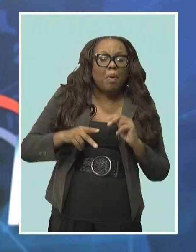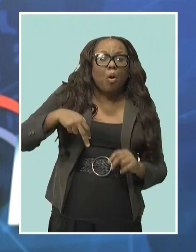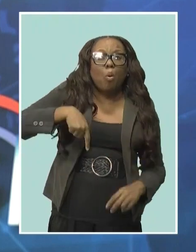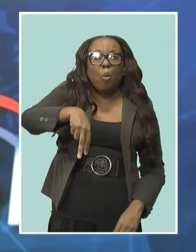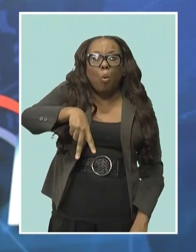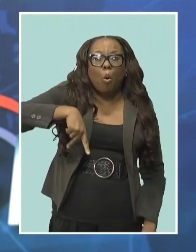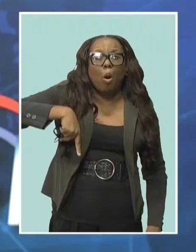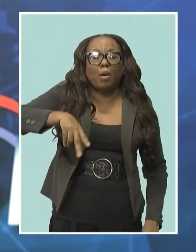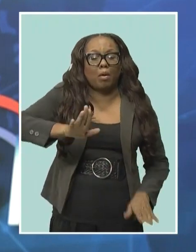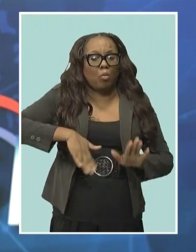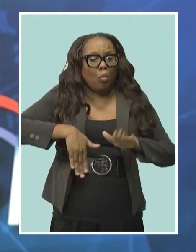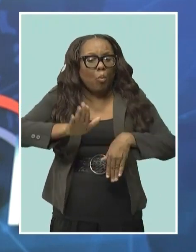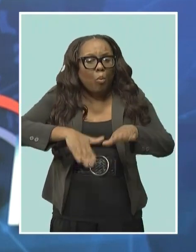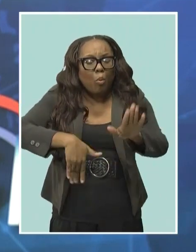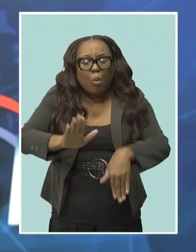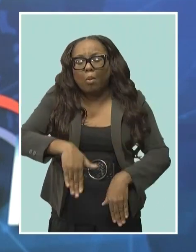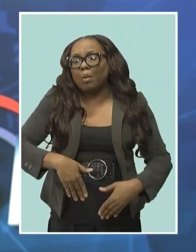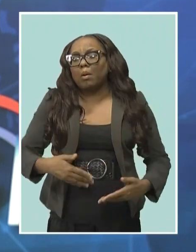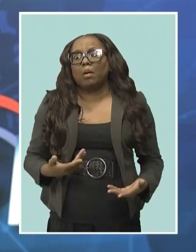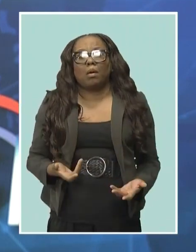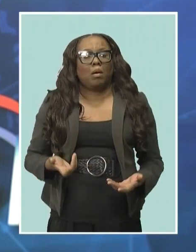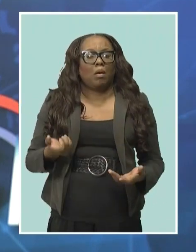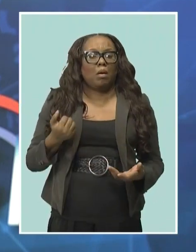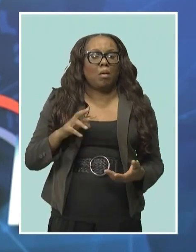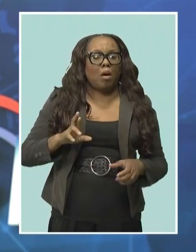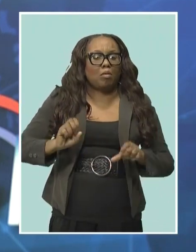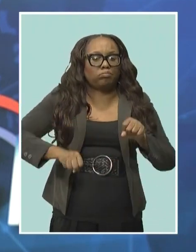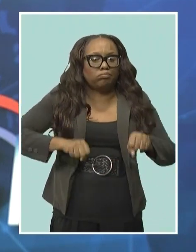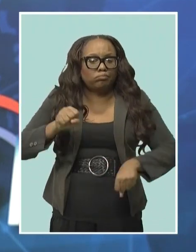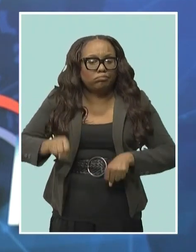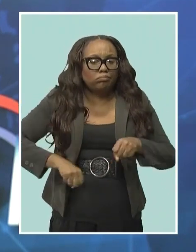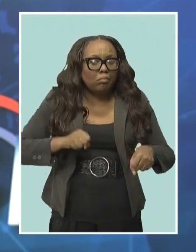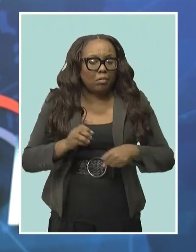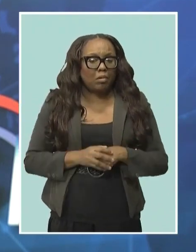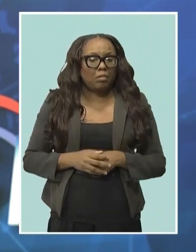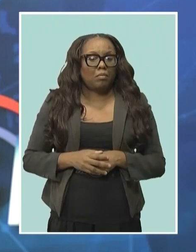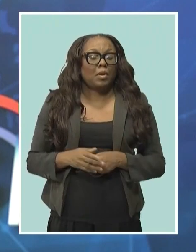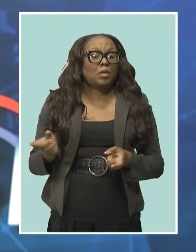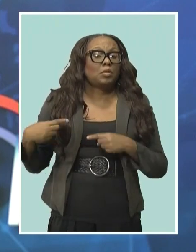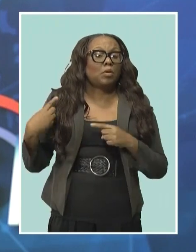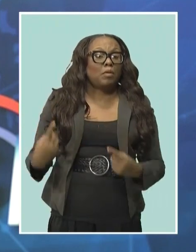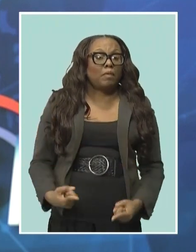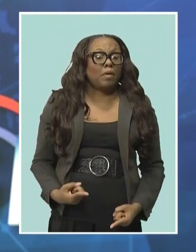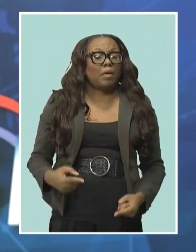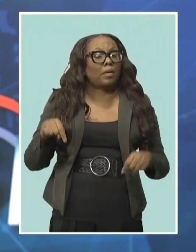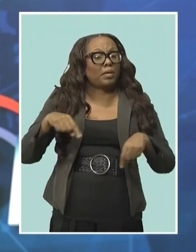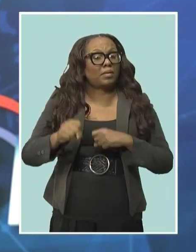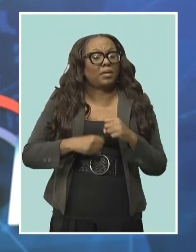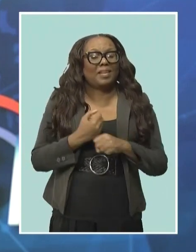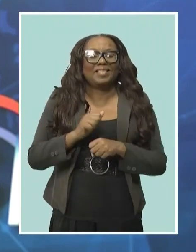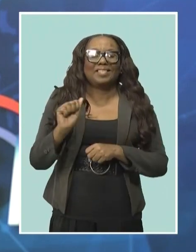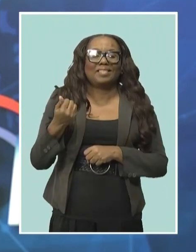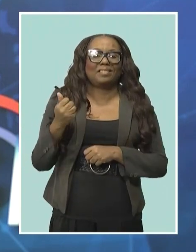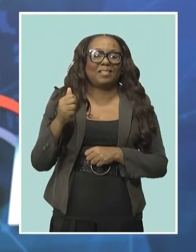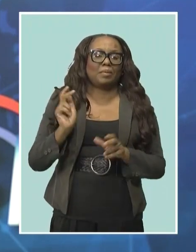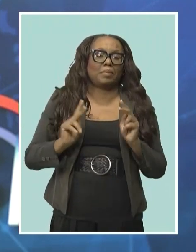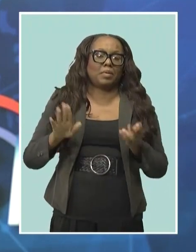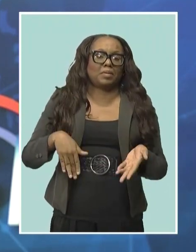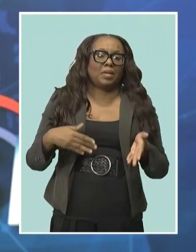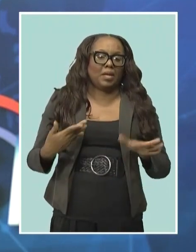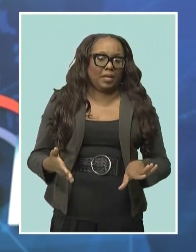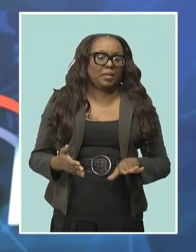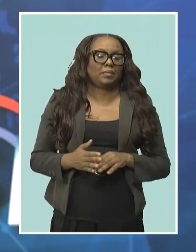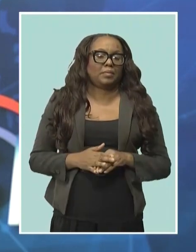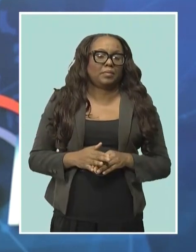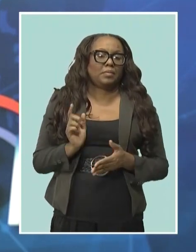bemoaned the 10 lives lost on the roads so far this year. Just last Saturday, cyclist Peterson Griffith died in an accident